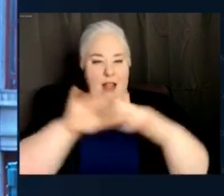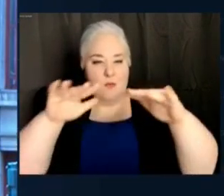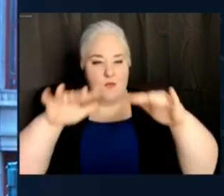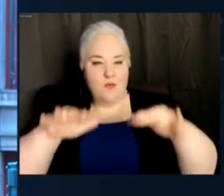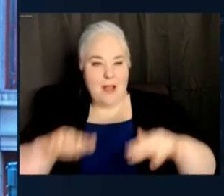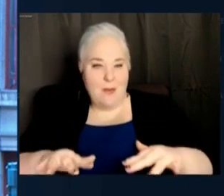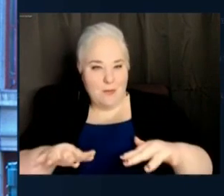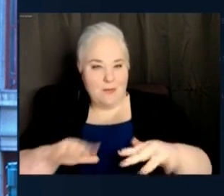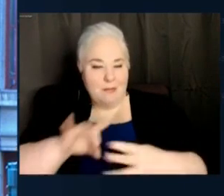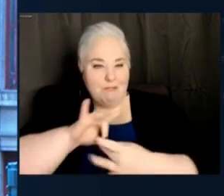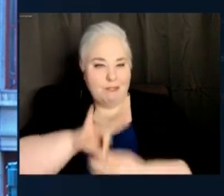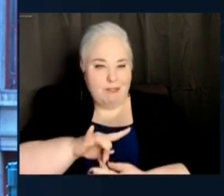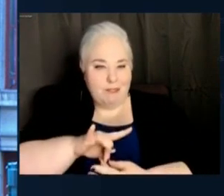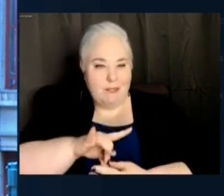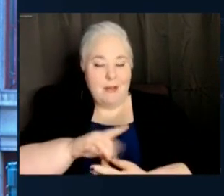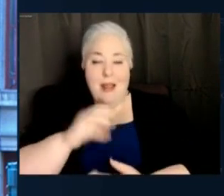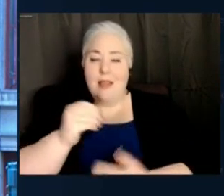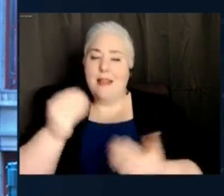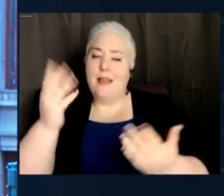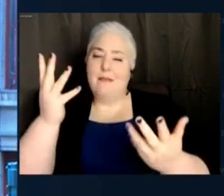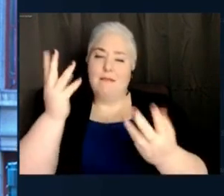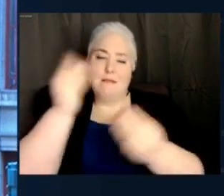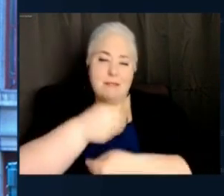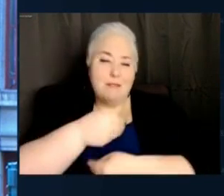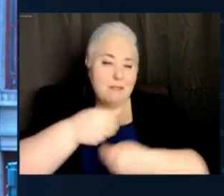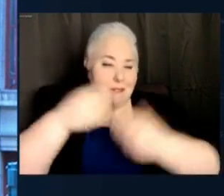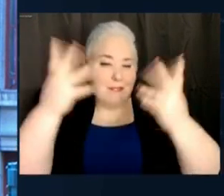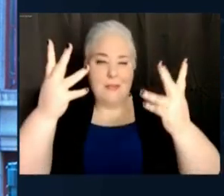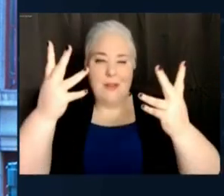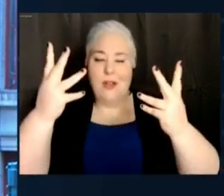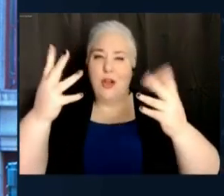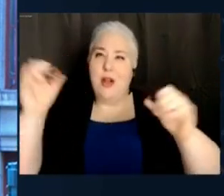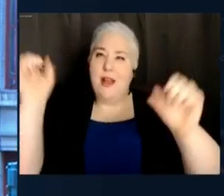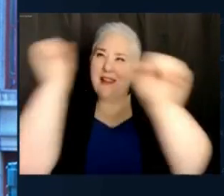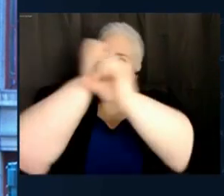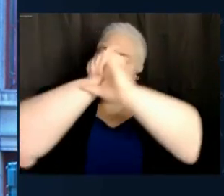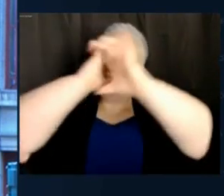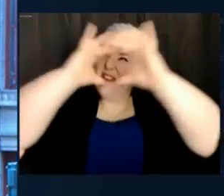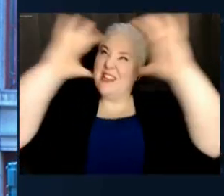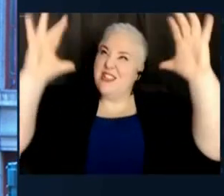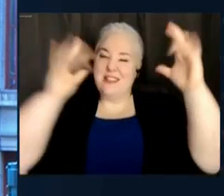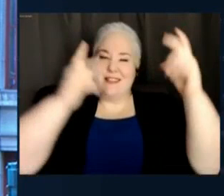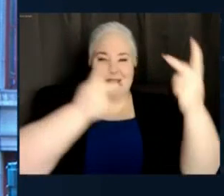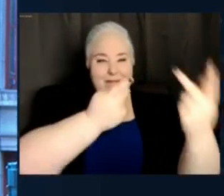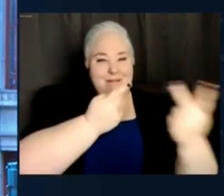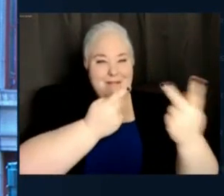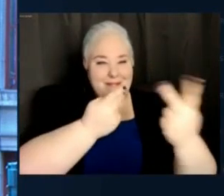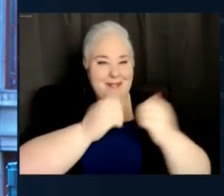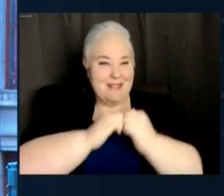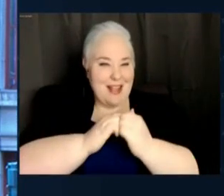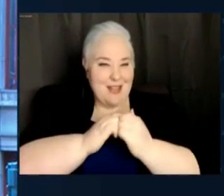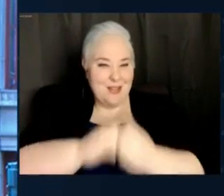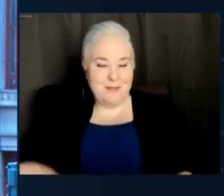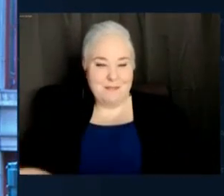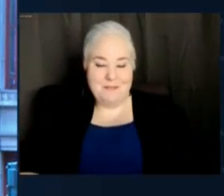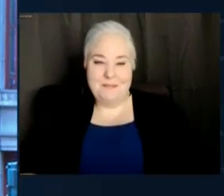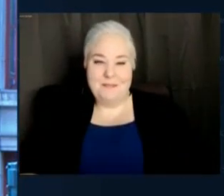extraordinary colors that you bring to the vision that is ours. To my sons,